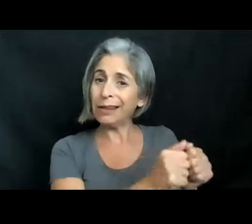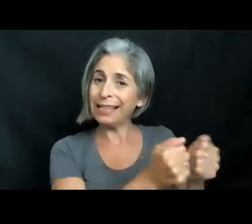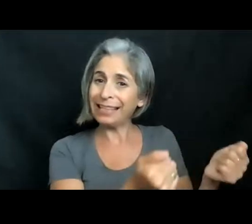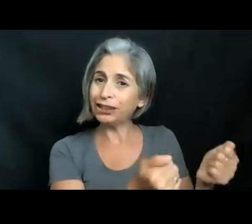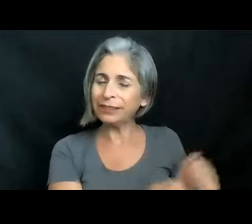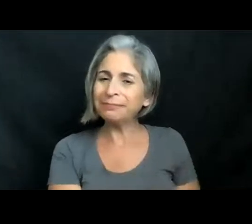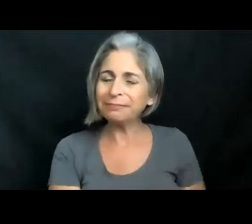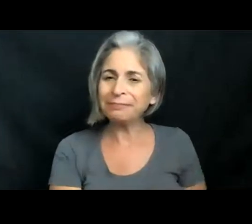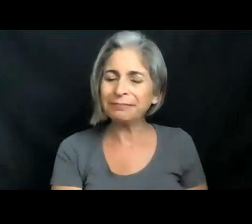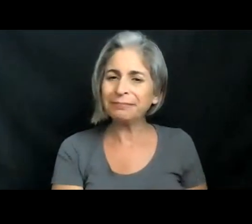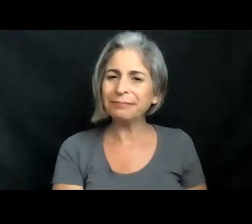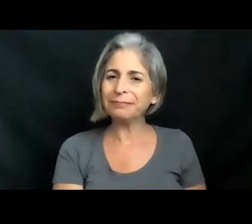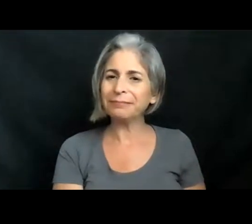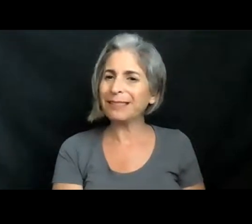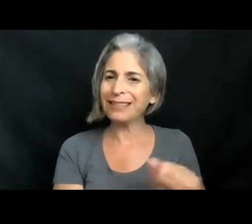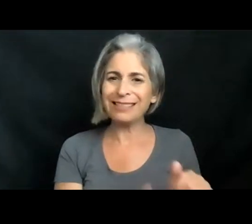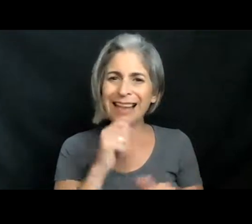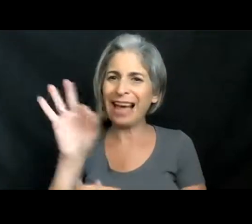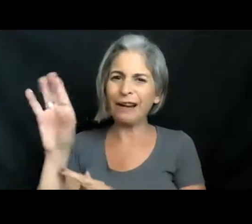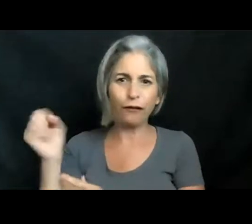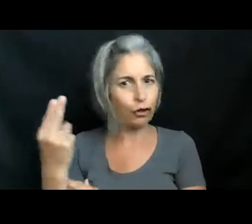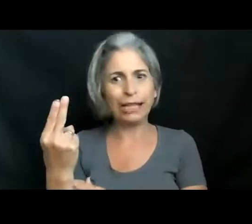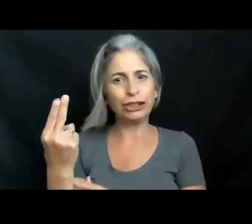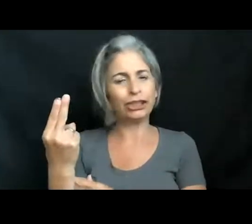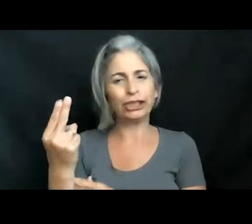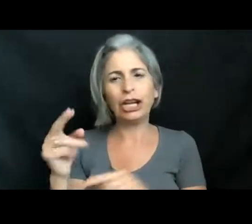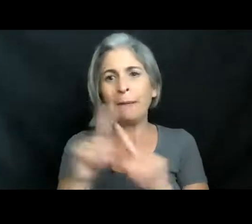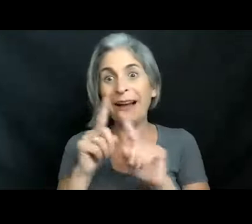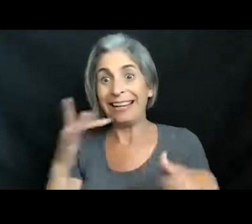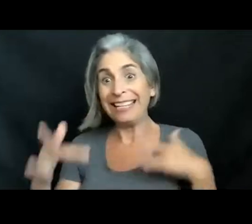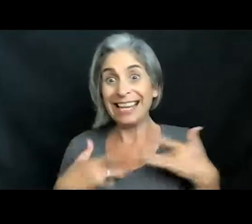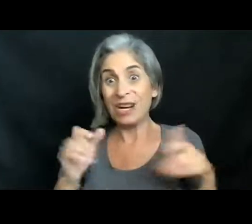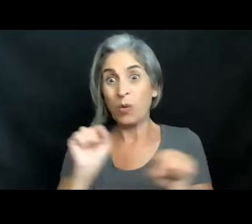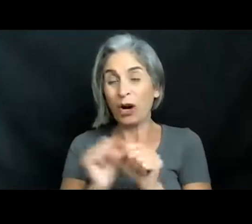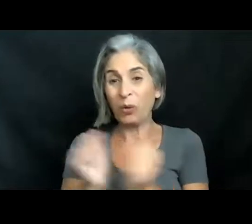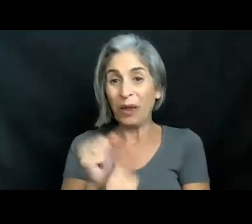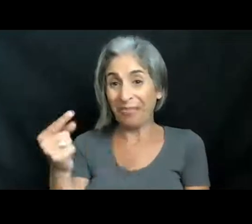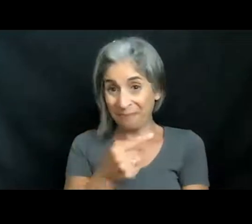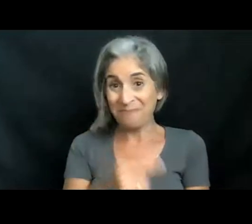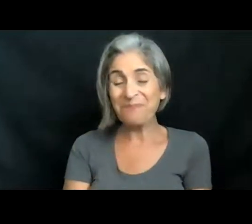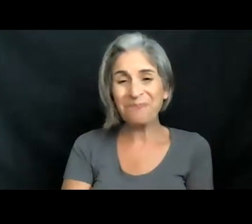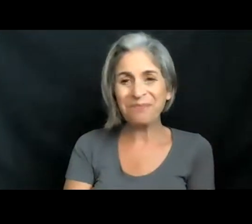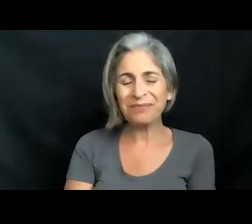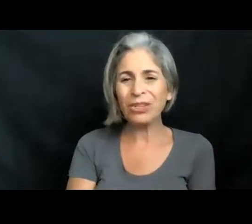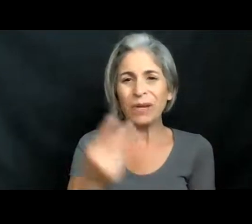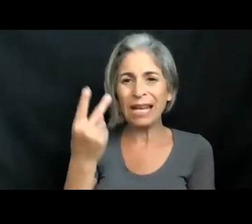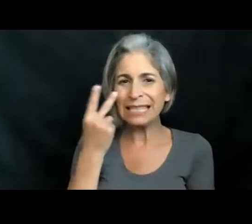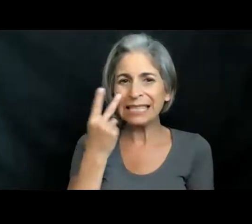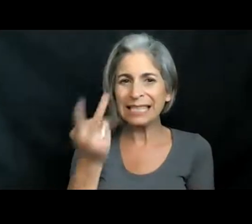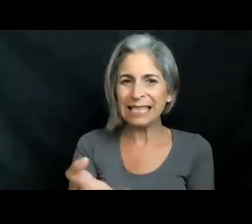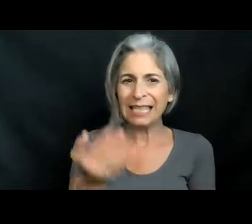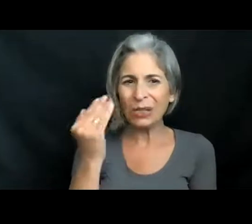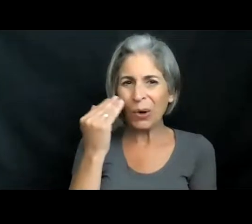So this is not the freshest lionfish, but we are still very excited to be working with him. So you can see here, even though it's faded,